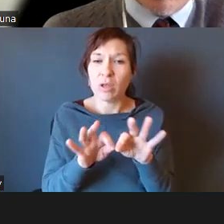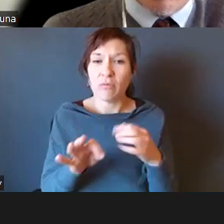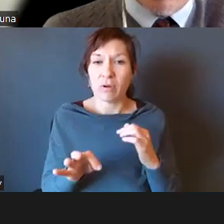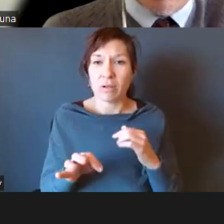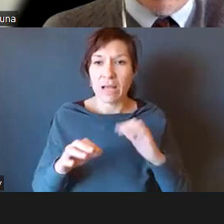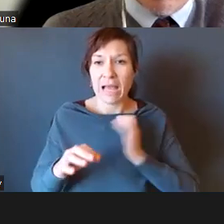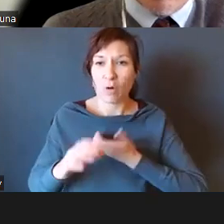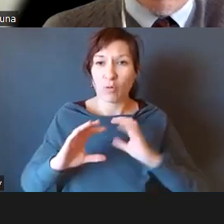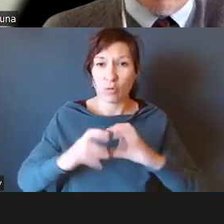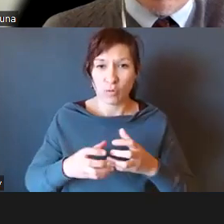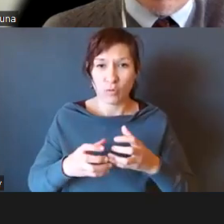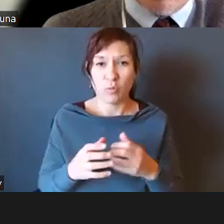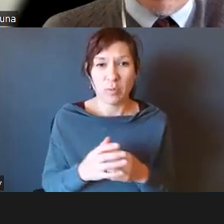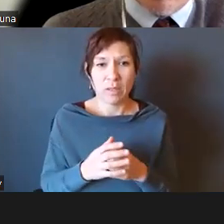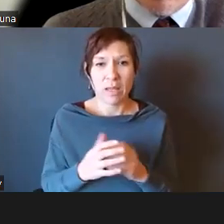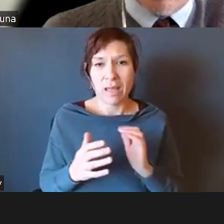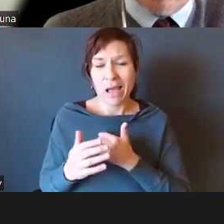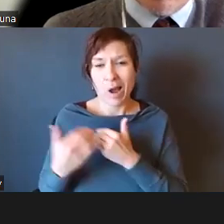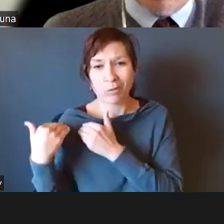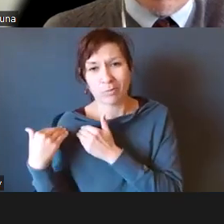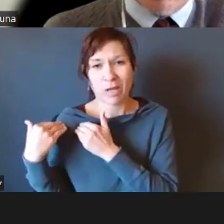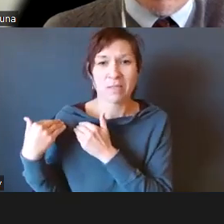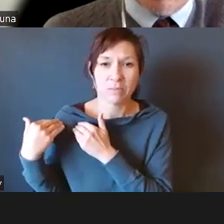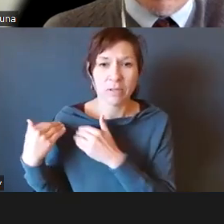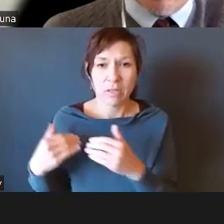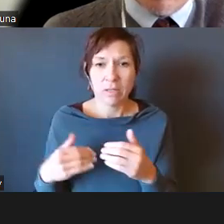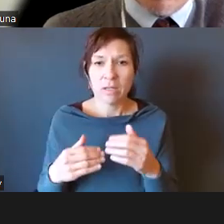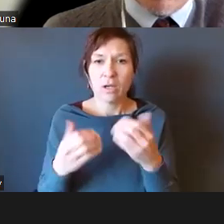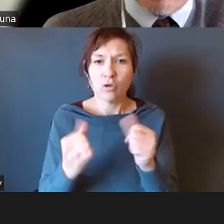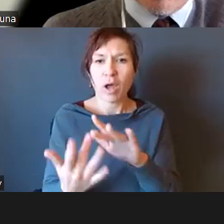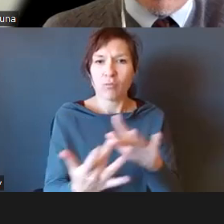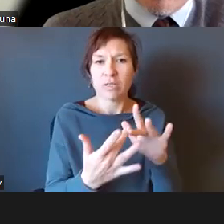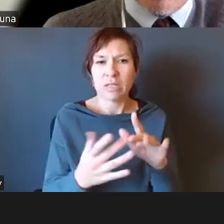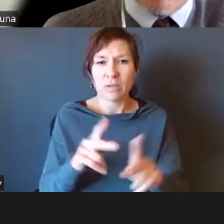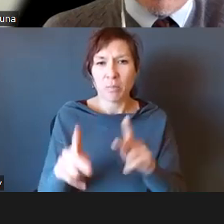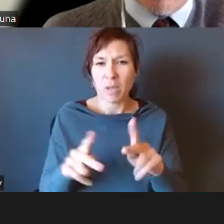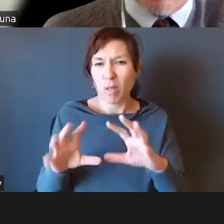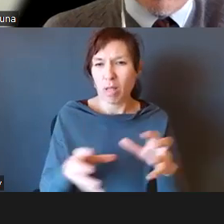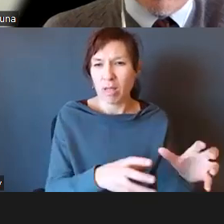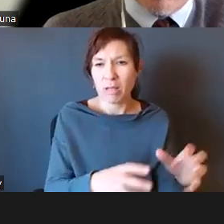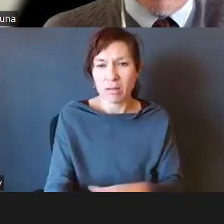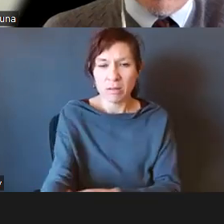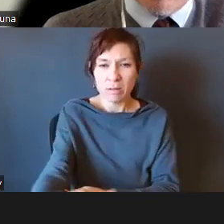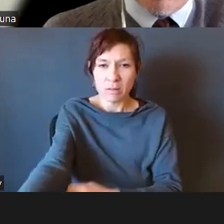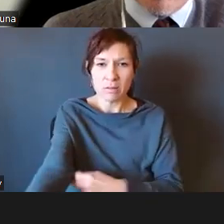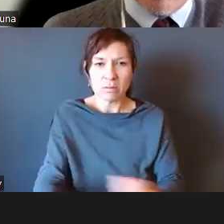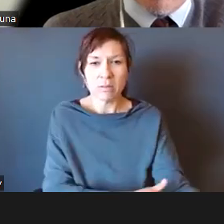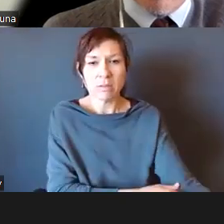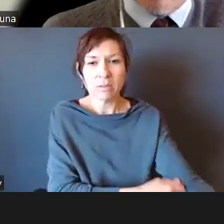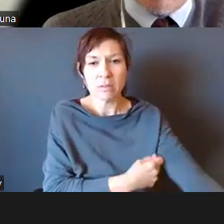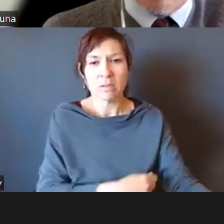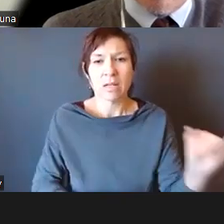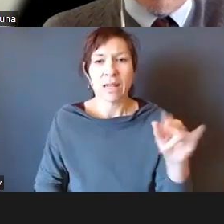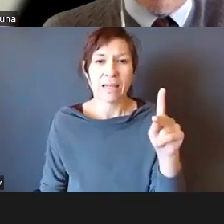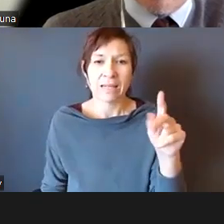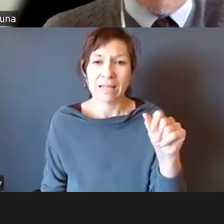pinnacle on which it sits. To make that effort to reach out to those populations and sort of something like what Kalila was saying earlier